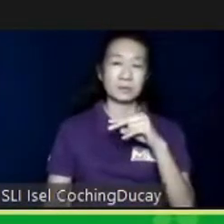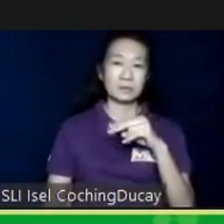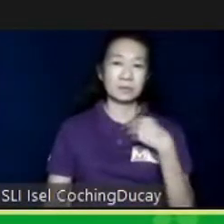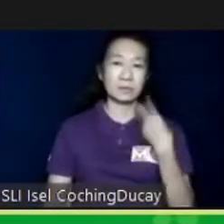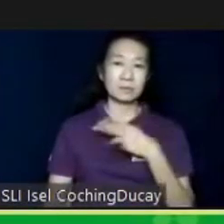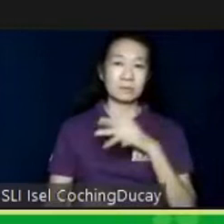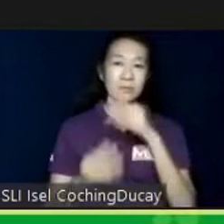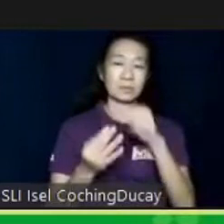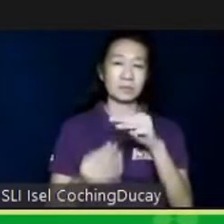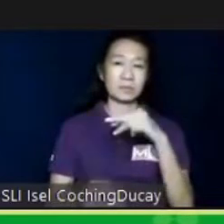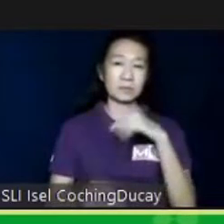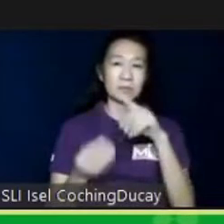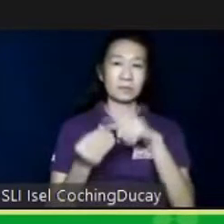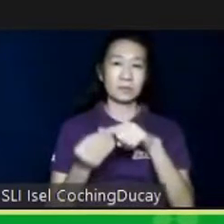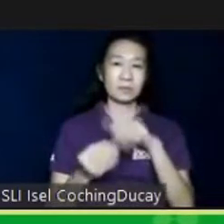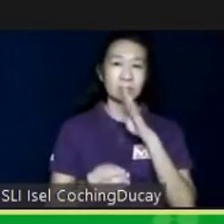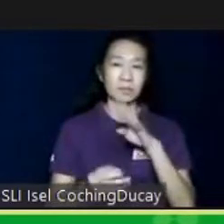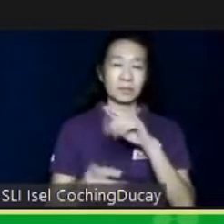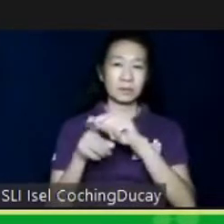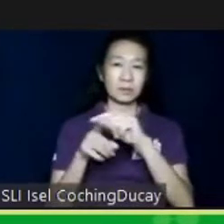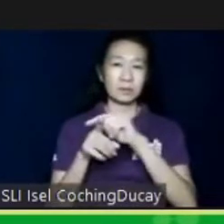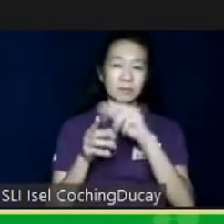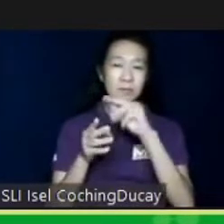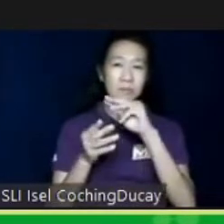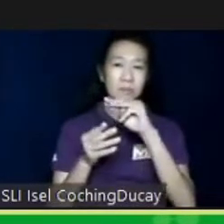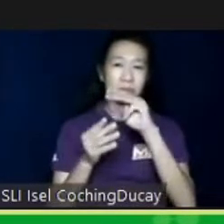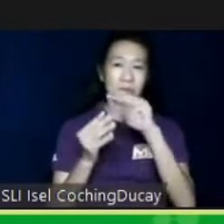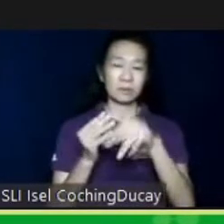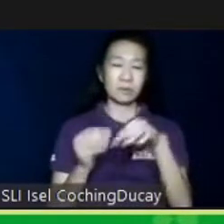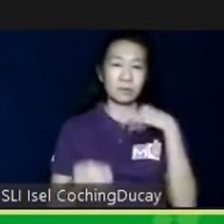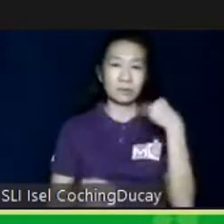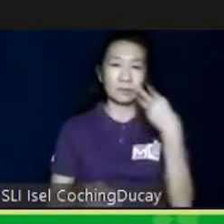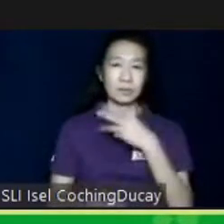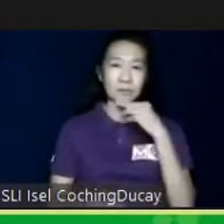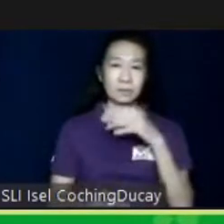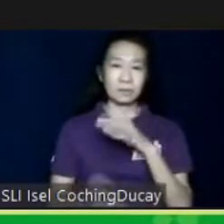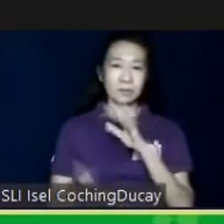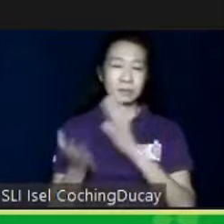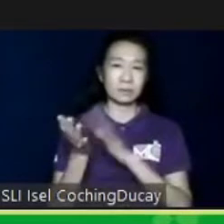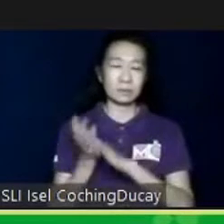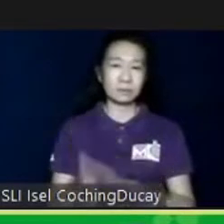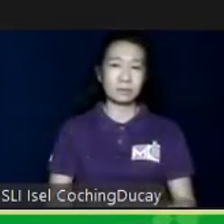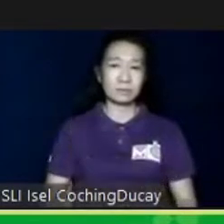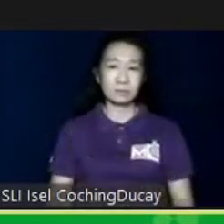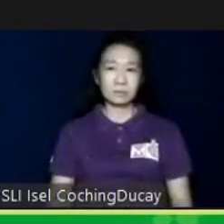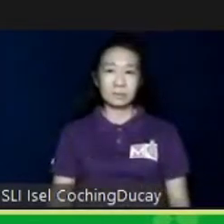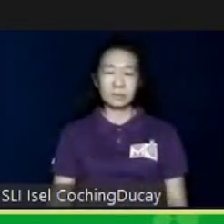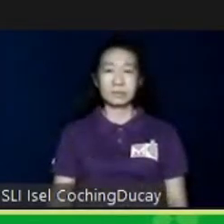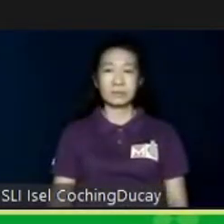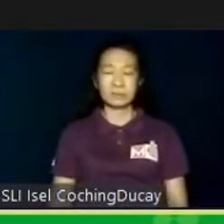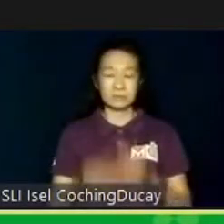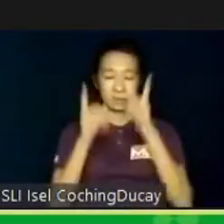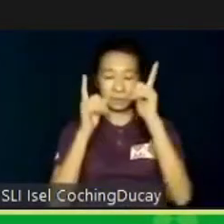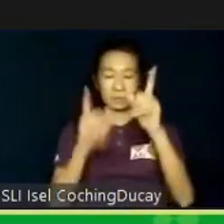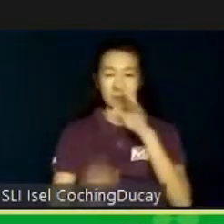program is not about being a training program. We are not a school. We are looking at being